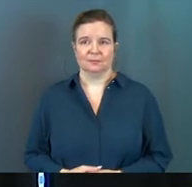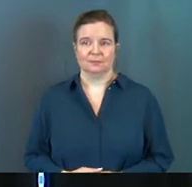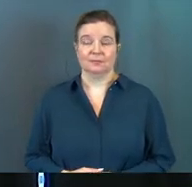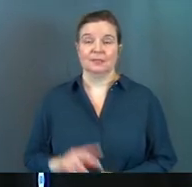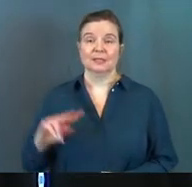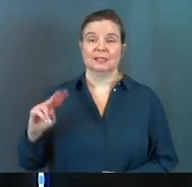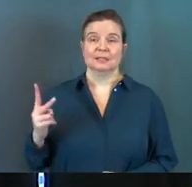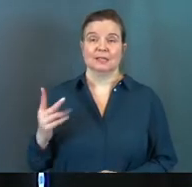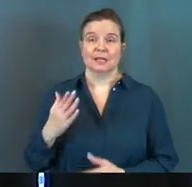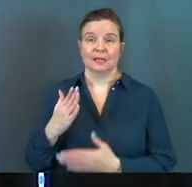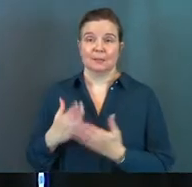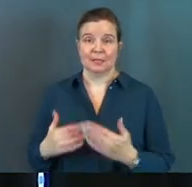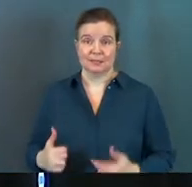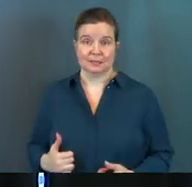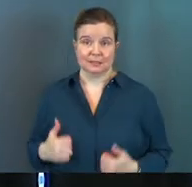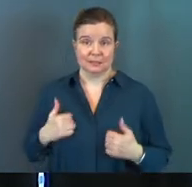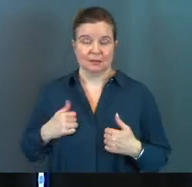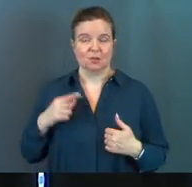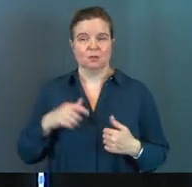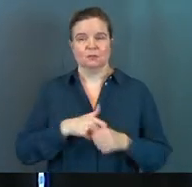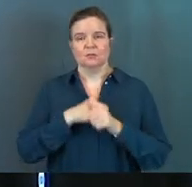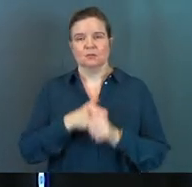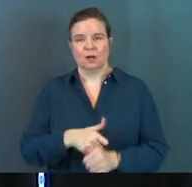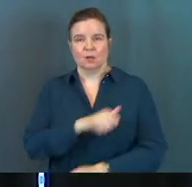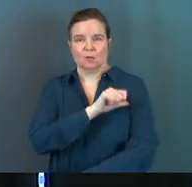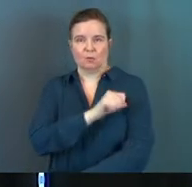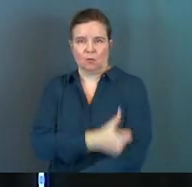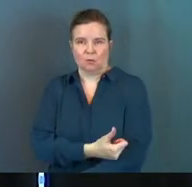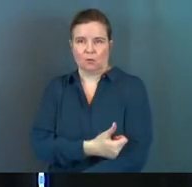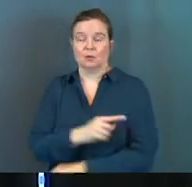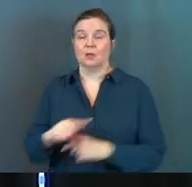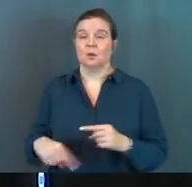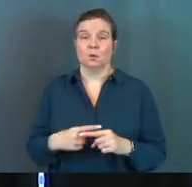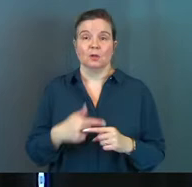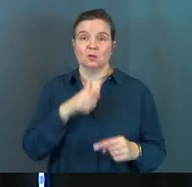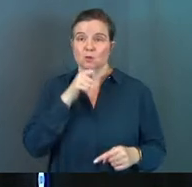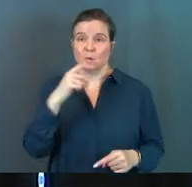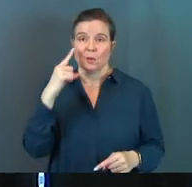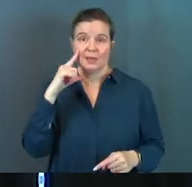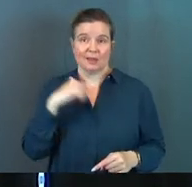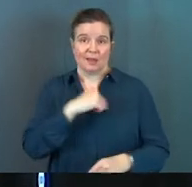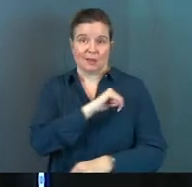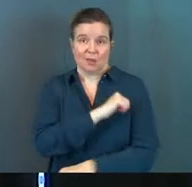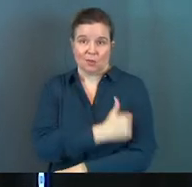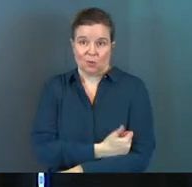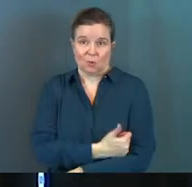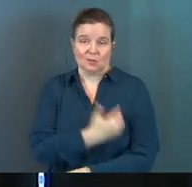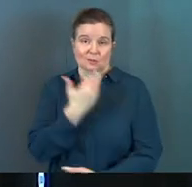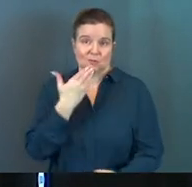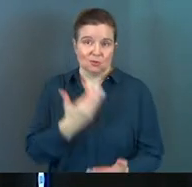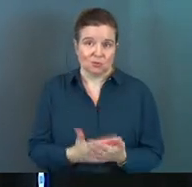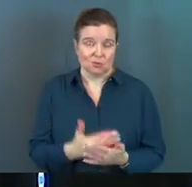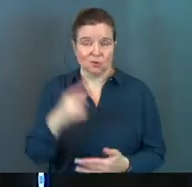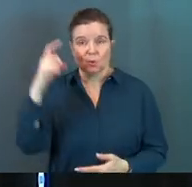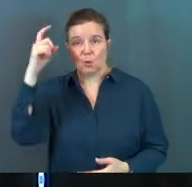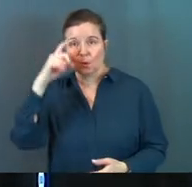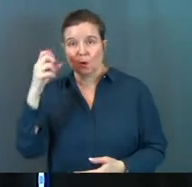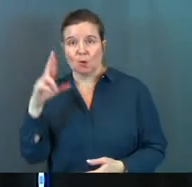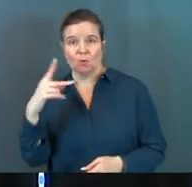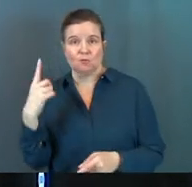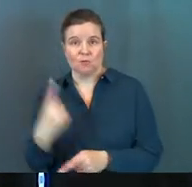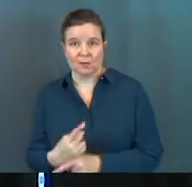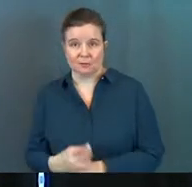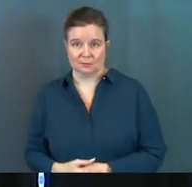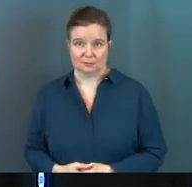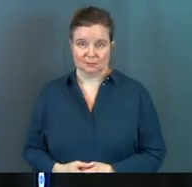The second piece in life, you need to follow authority. Even when you don't think that authority is good, wise, or